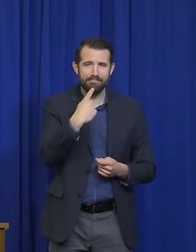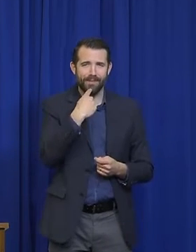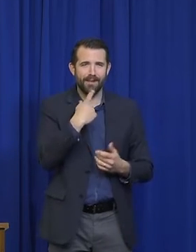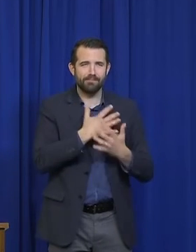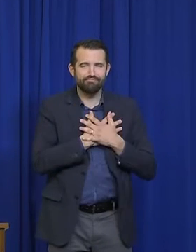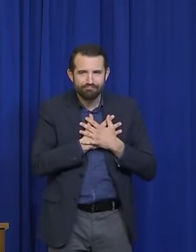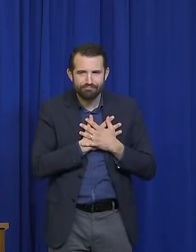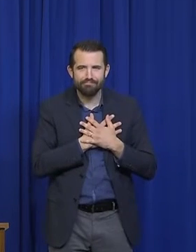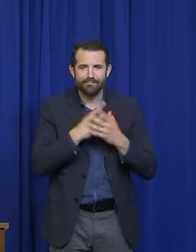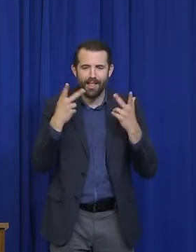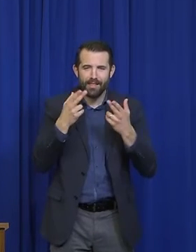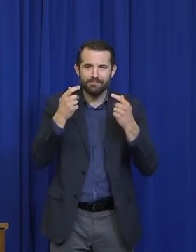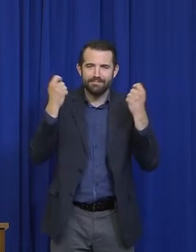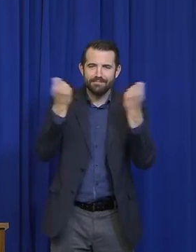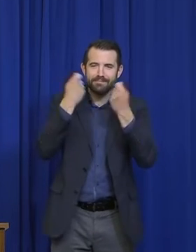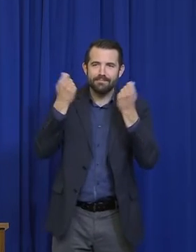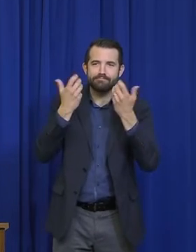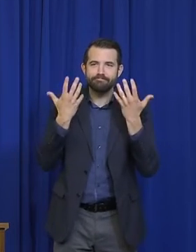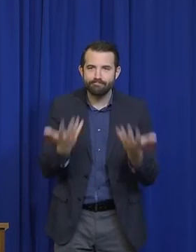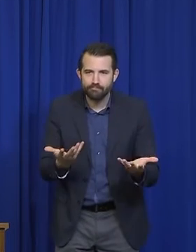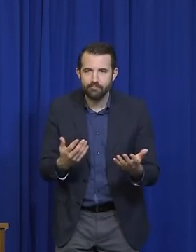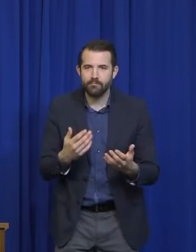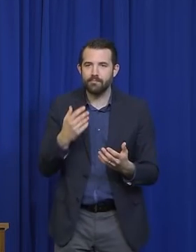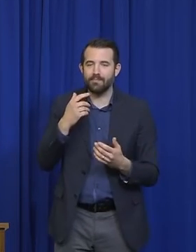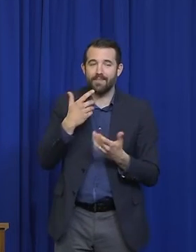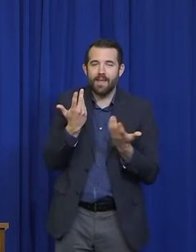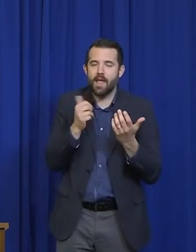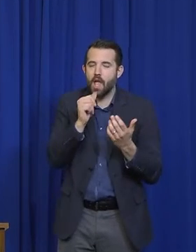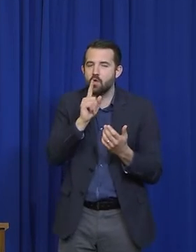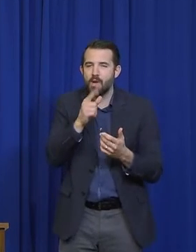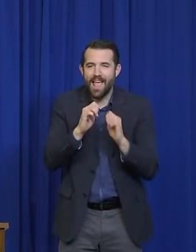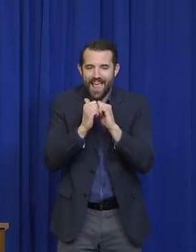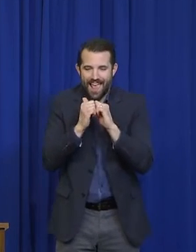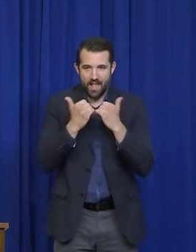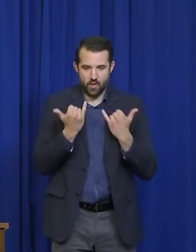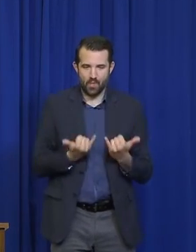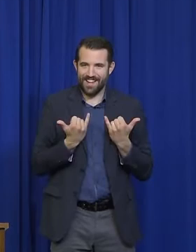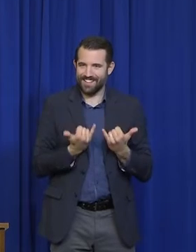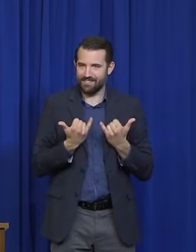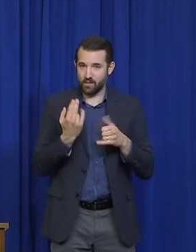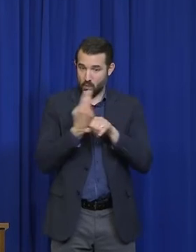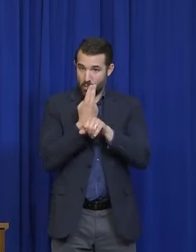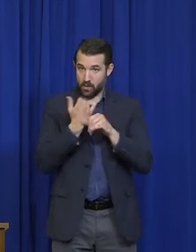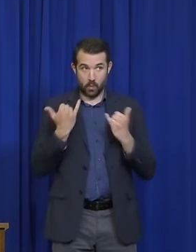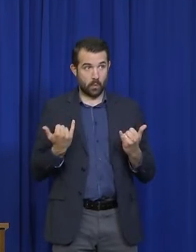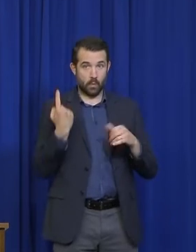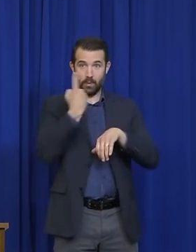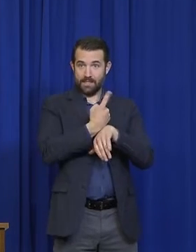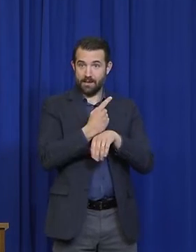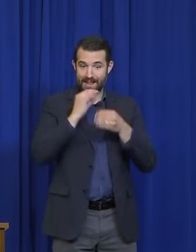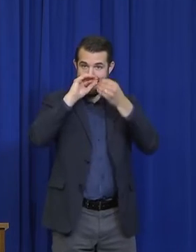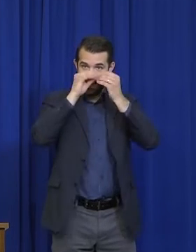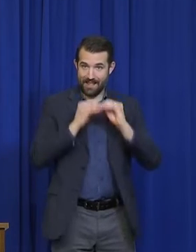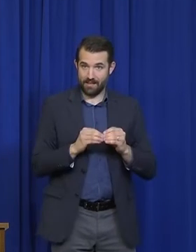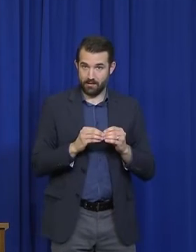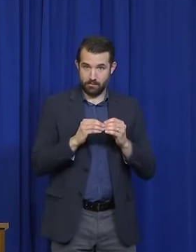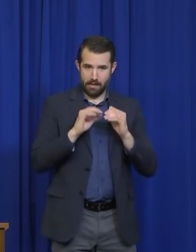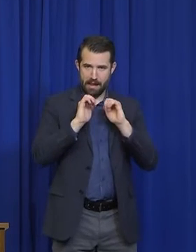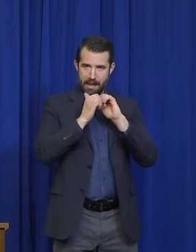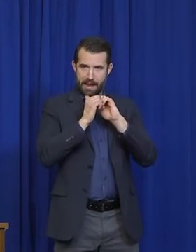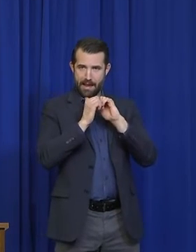But I don't know how we can allow them at this point in time. We can revisit it. But I just don't know how we can do it safely.